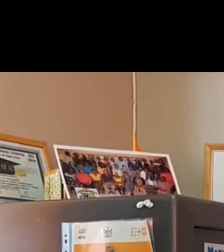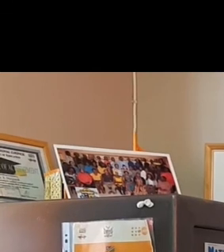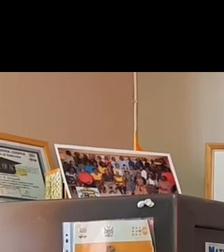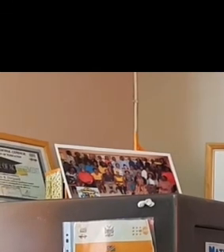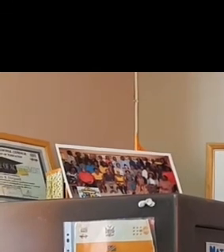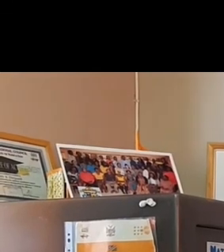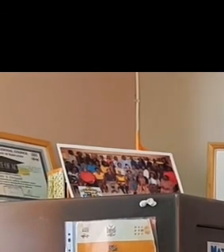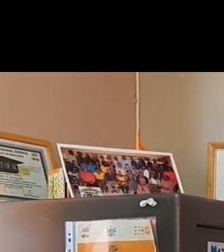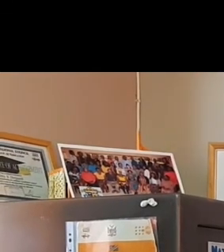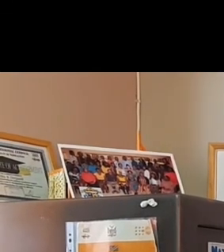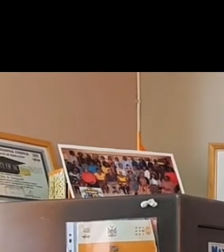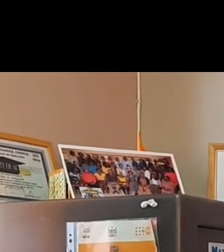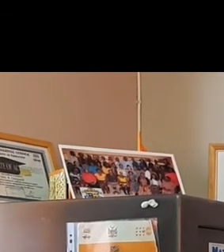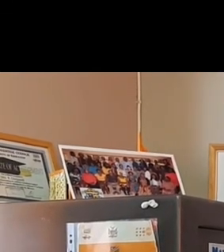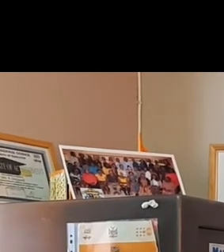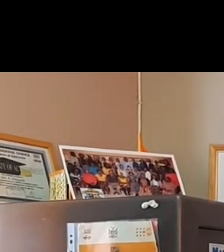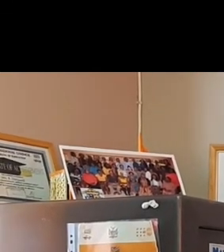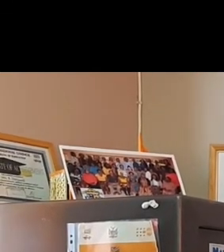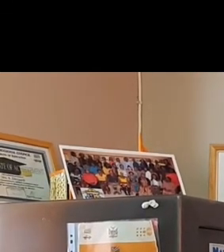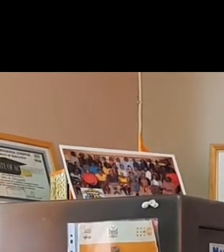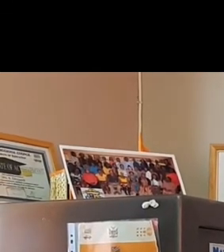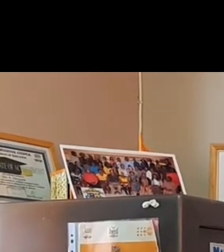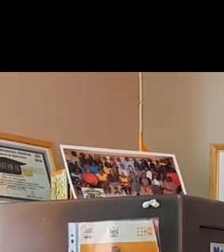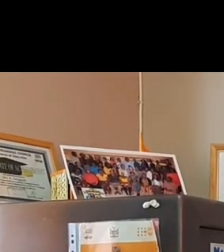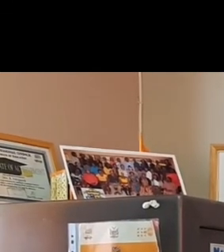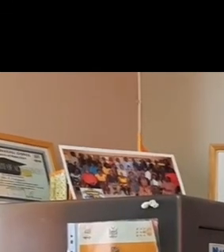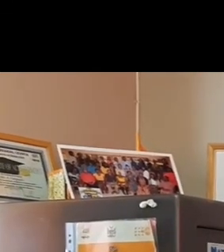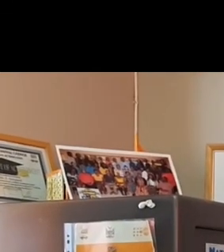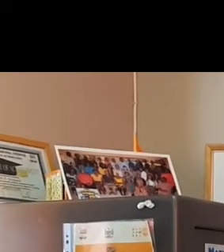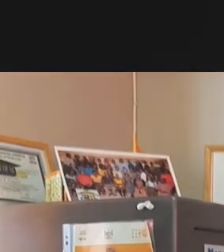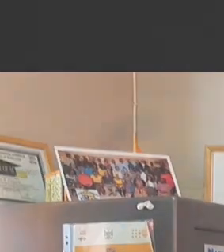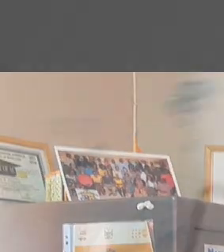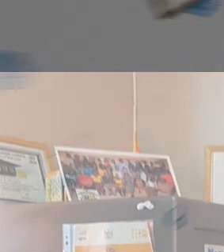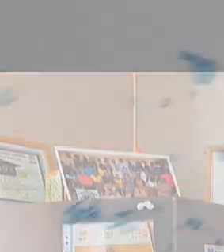to work through all the activities easily. Thank you.